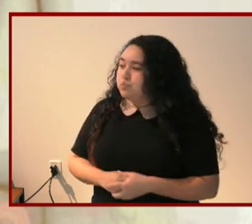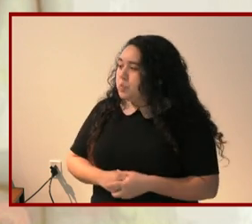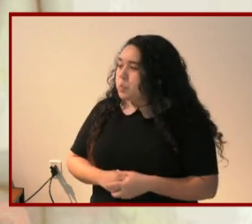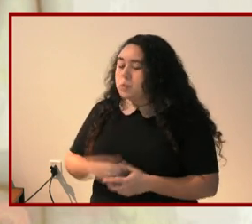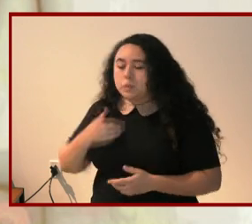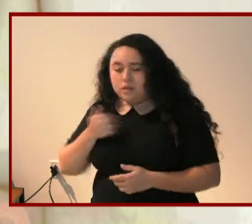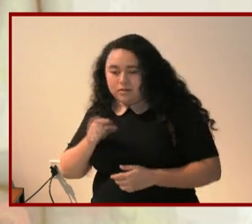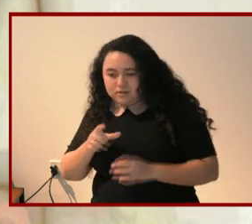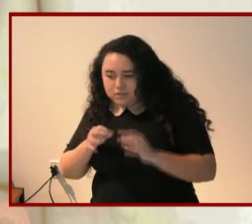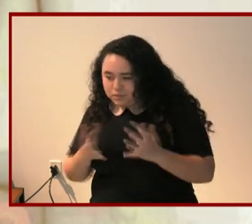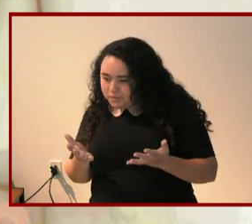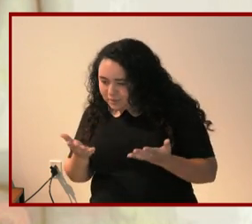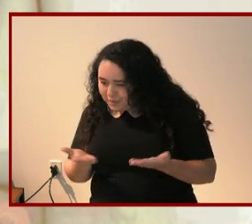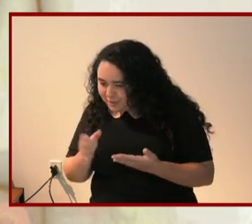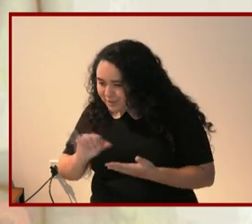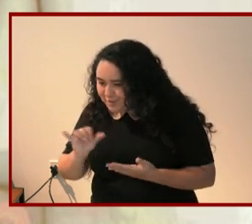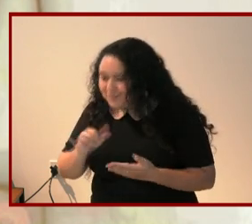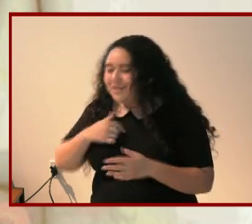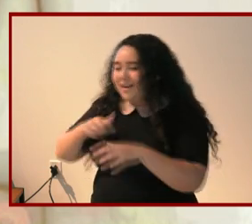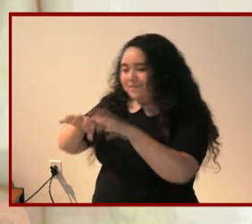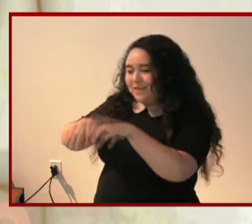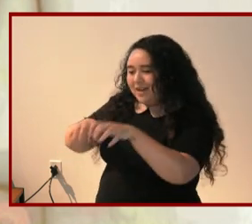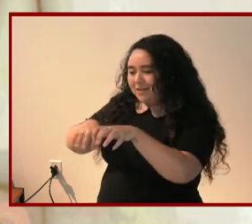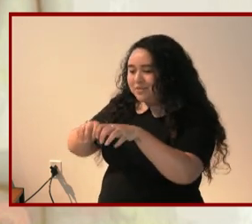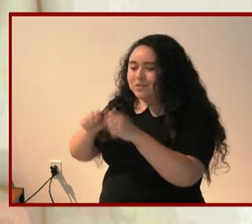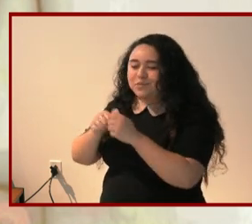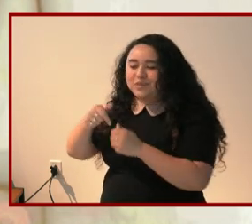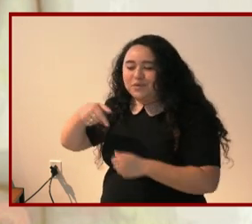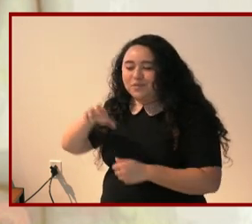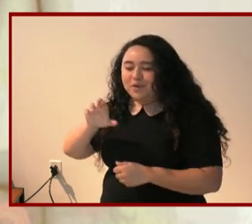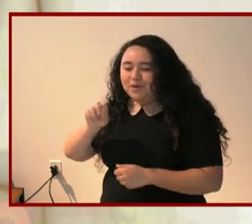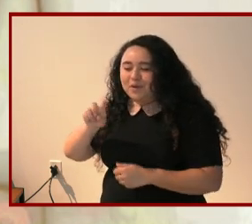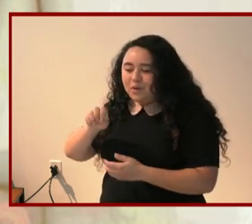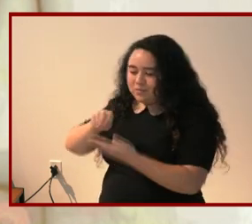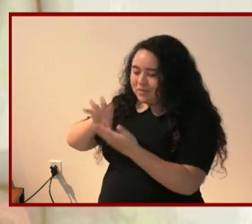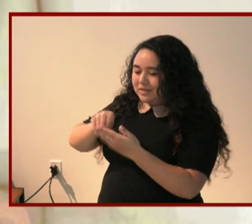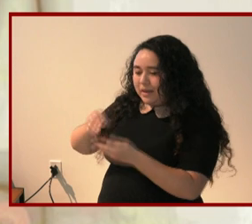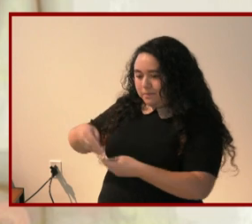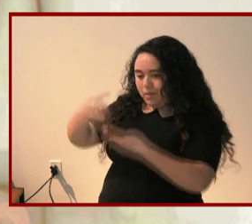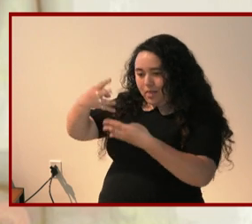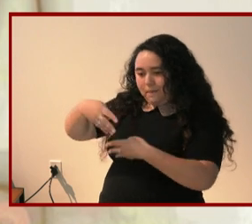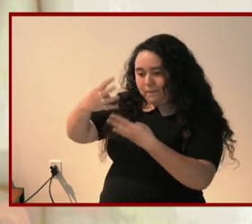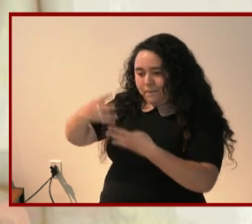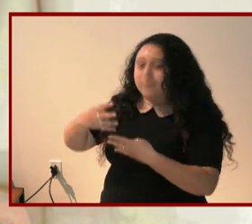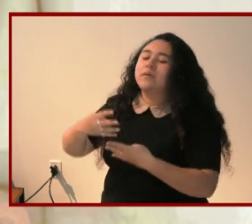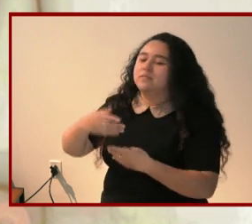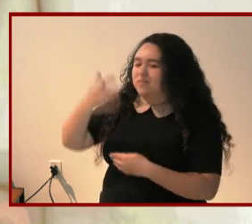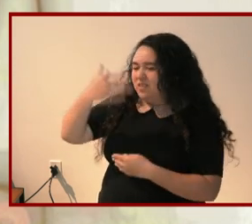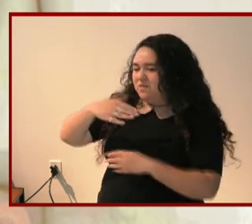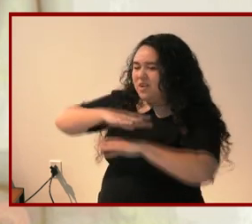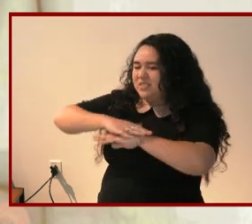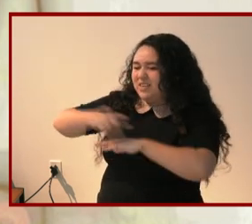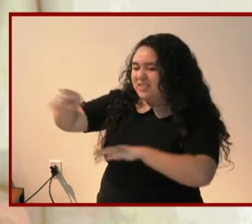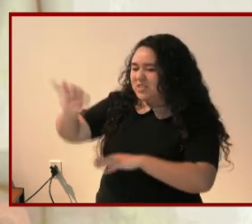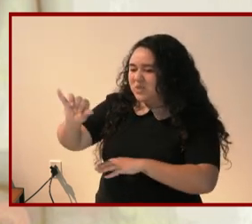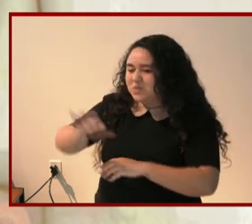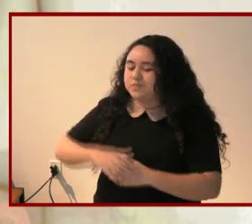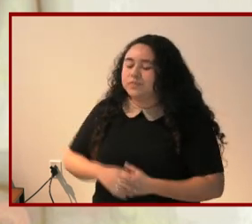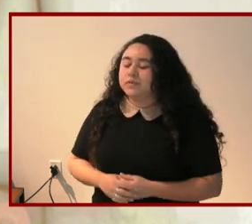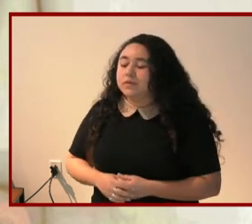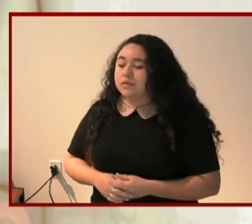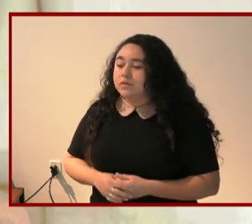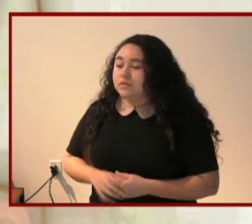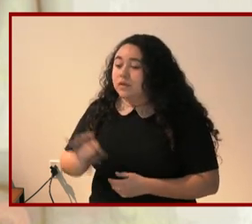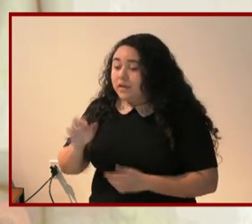have an ASL interpreter. There's captioning you can access with a QR code at the front of the room. Also, if you're on